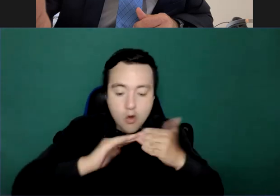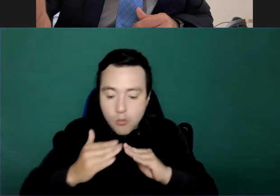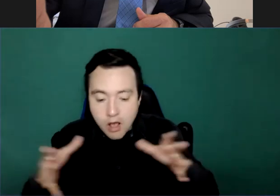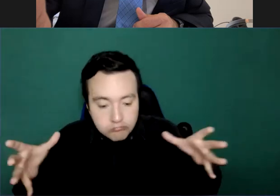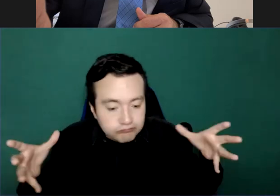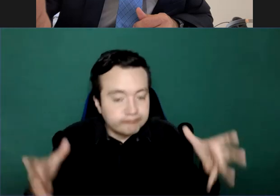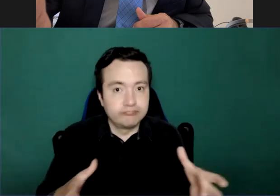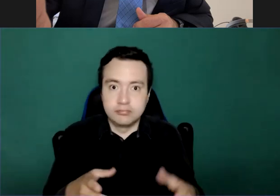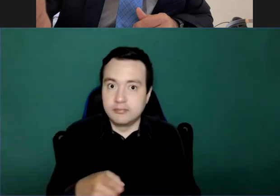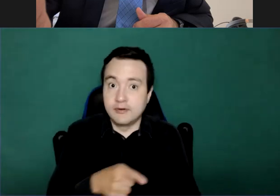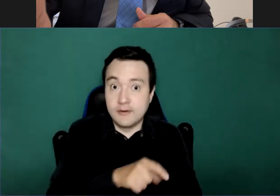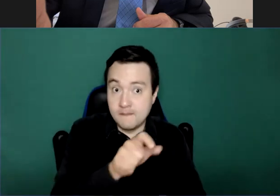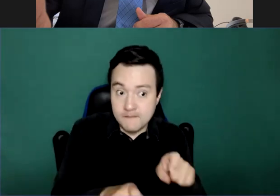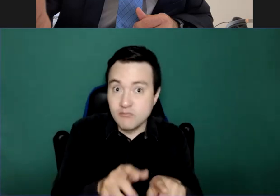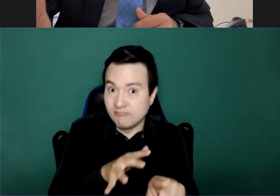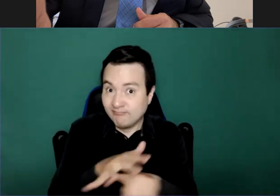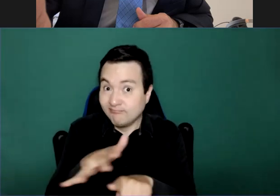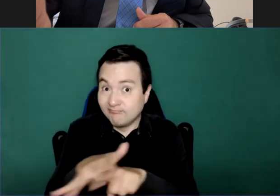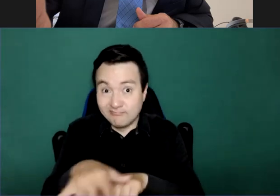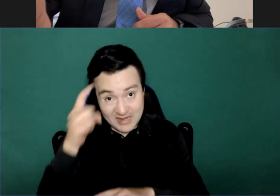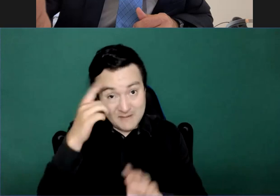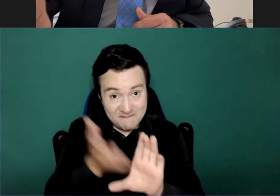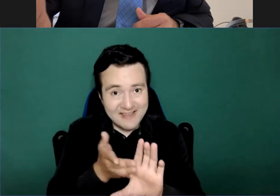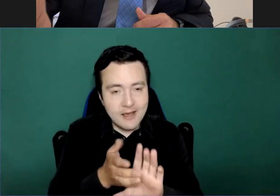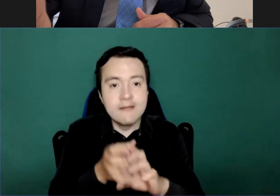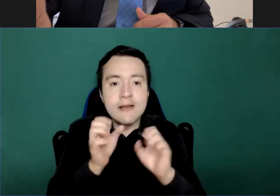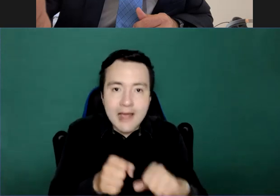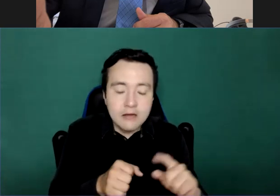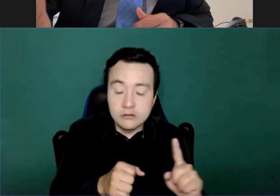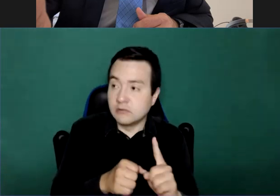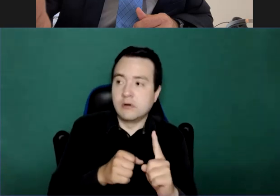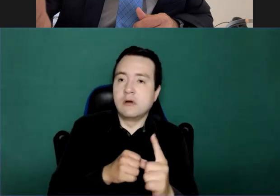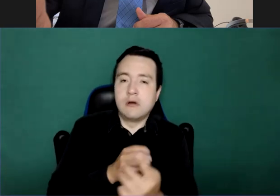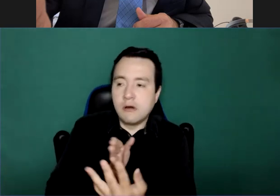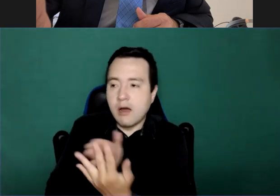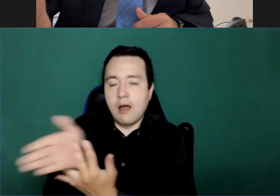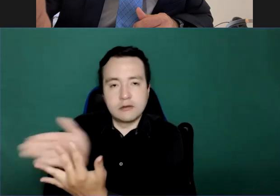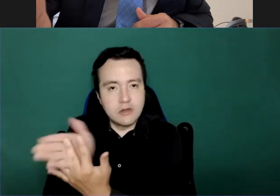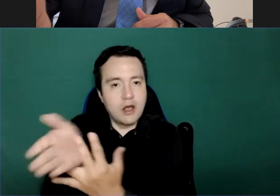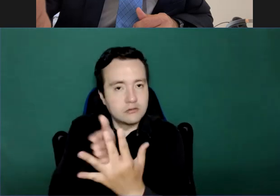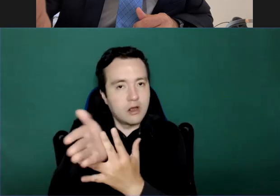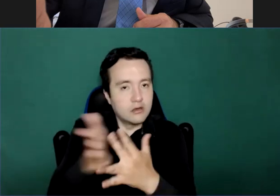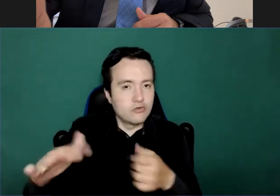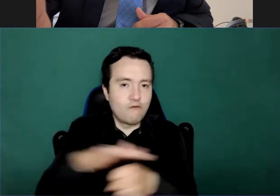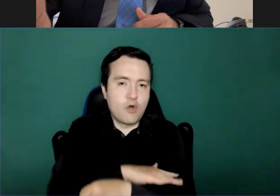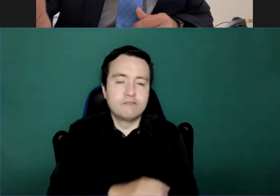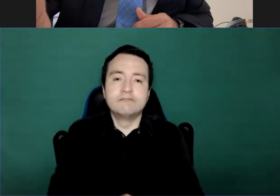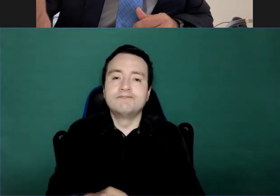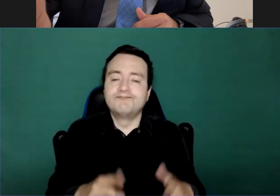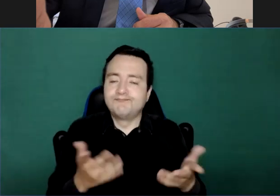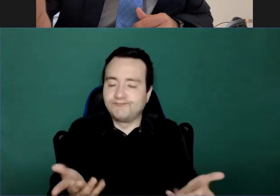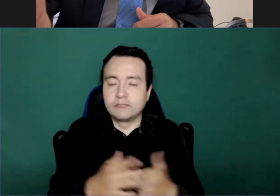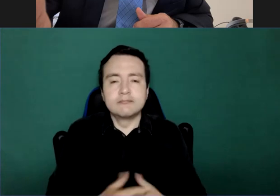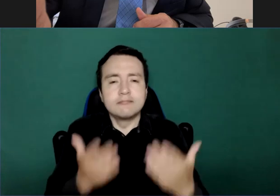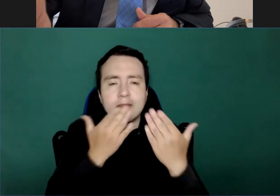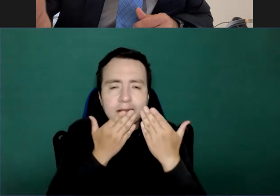rights. Thank you once again to all, to our presenters, and to you all who are participants. We value your